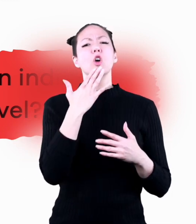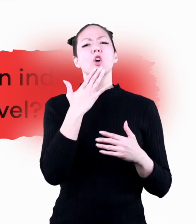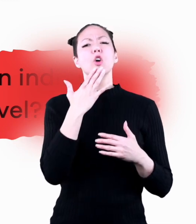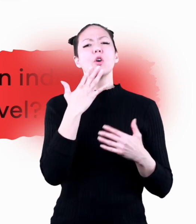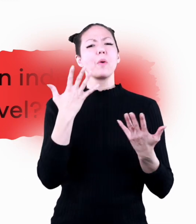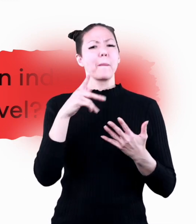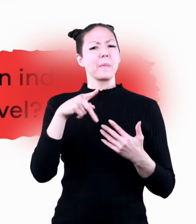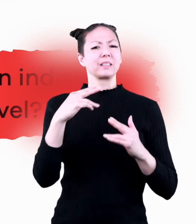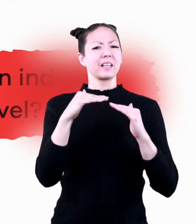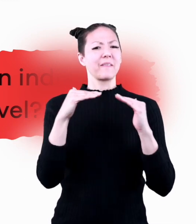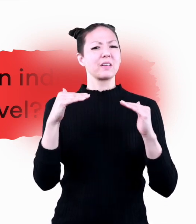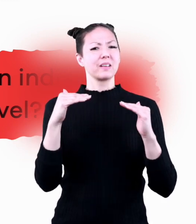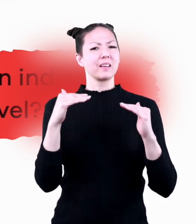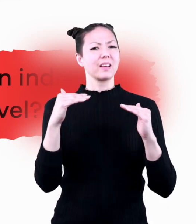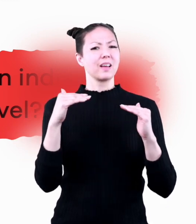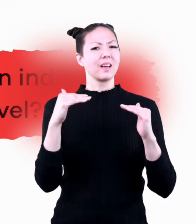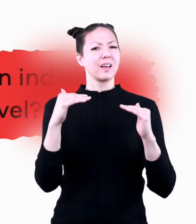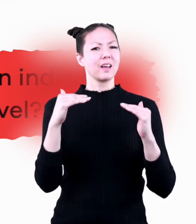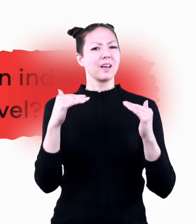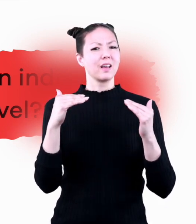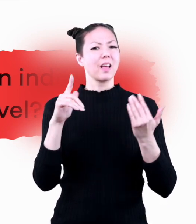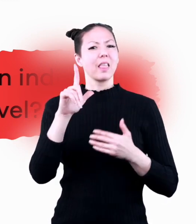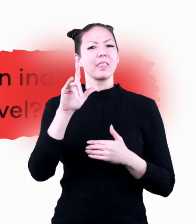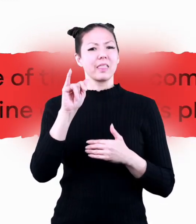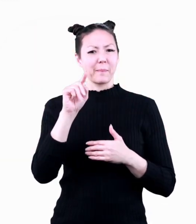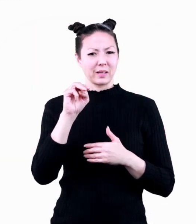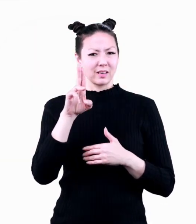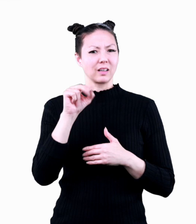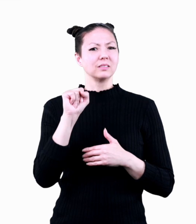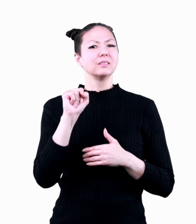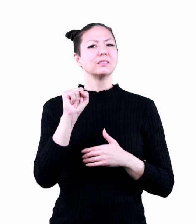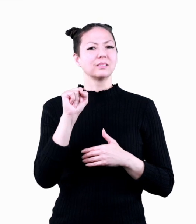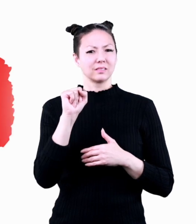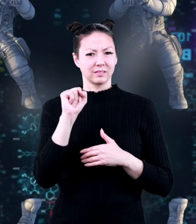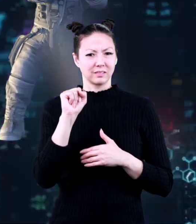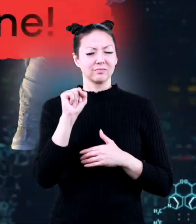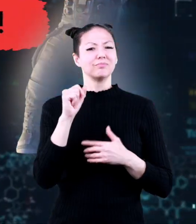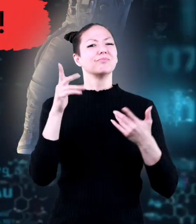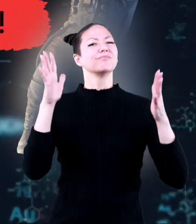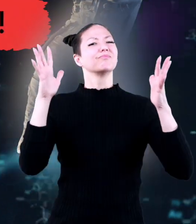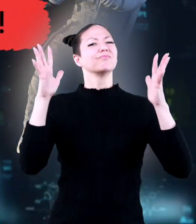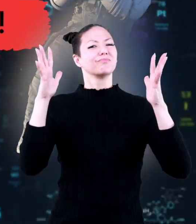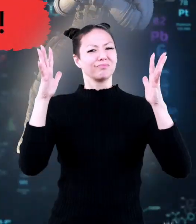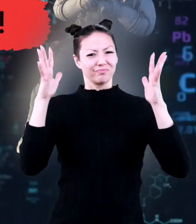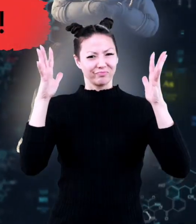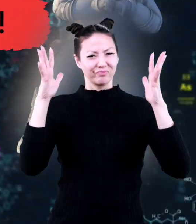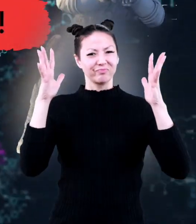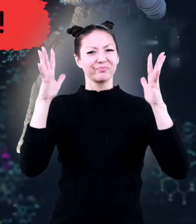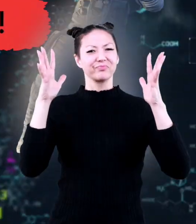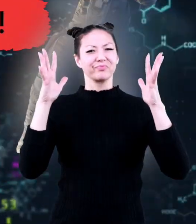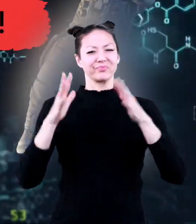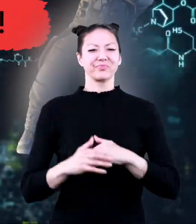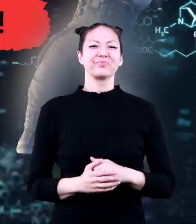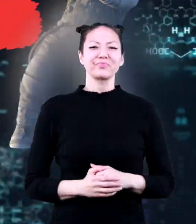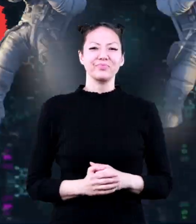determine a solution's ph level litmus great job everyone